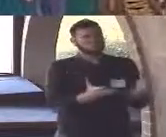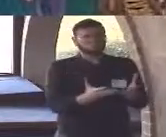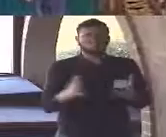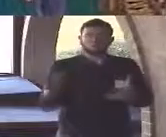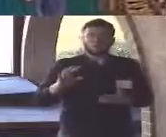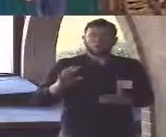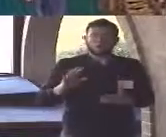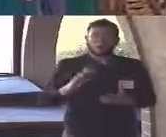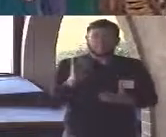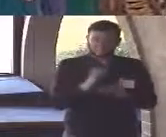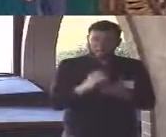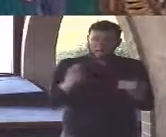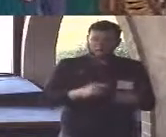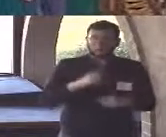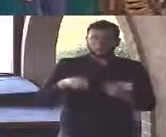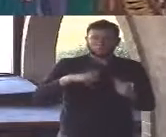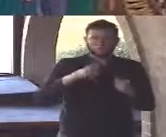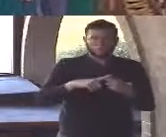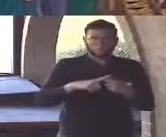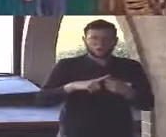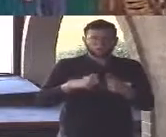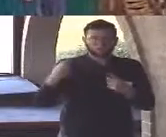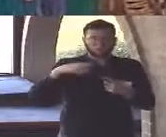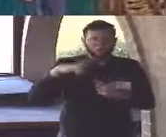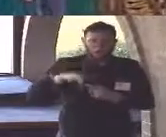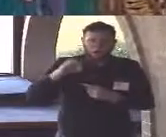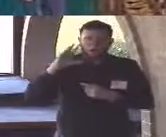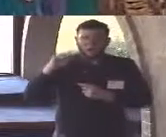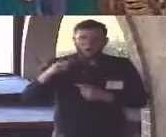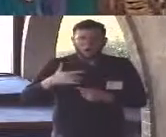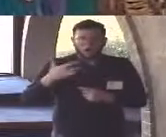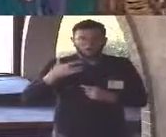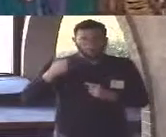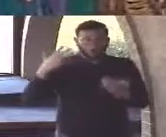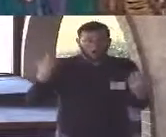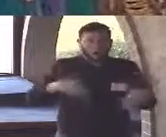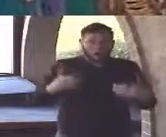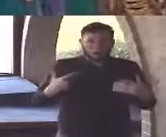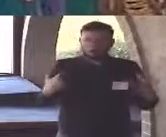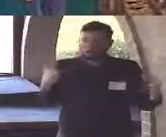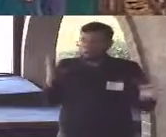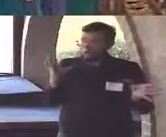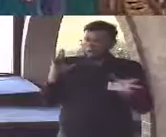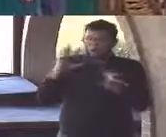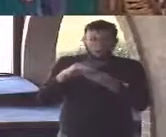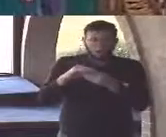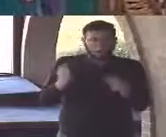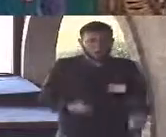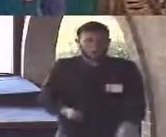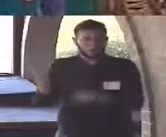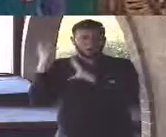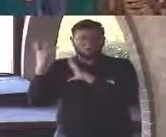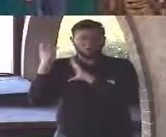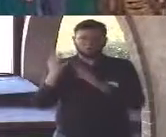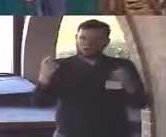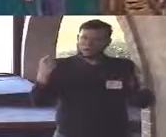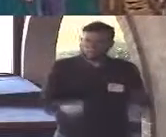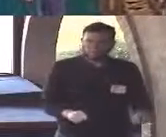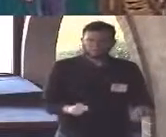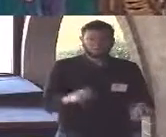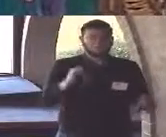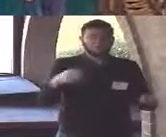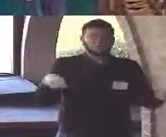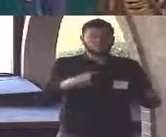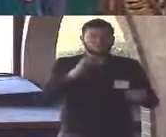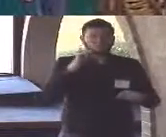occurs when the rug has been pulled out from underneath you but see there is no trauma if there's no rug to begin with